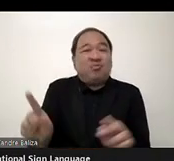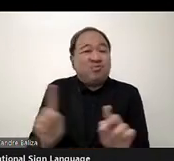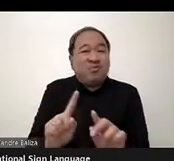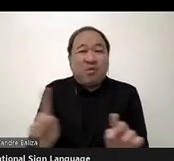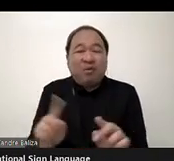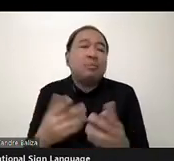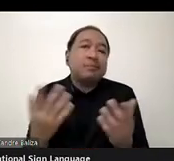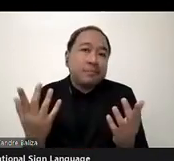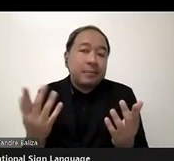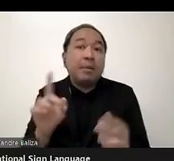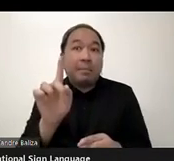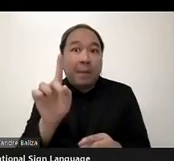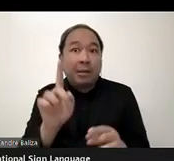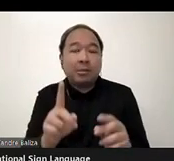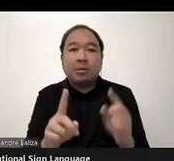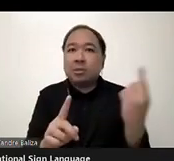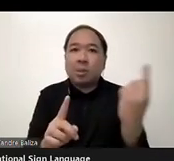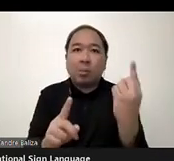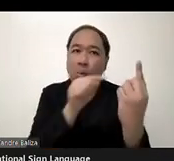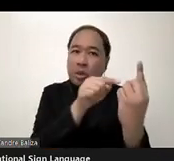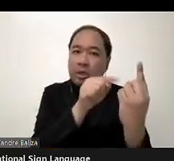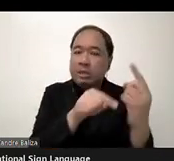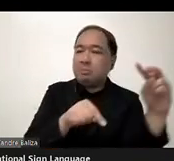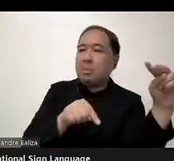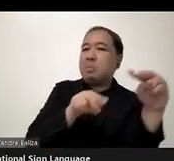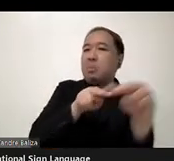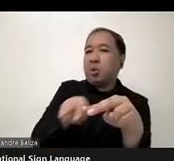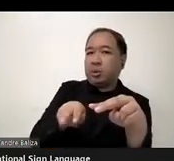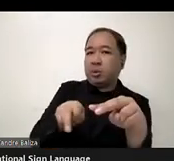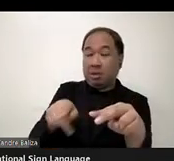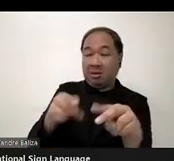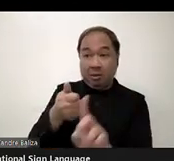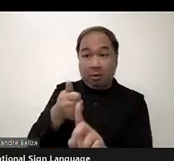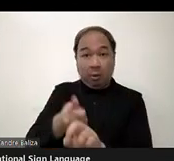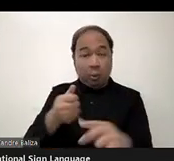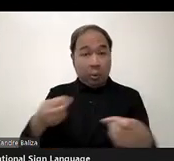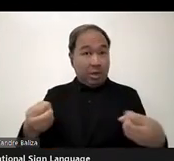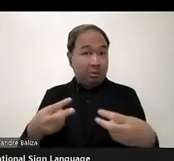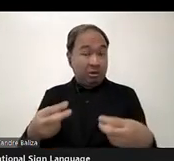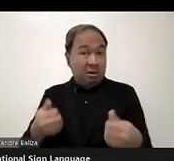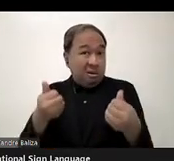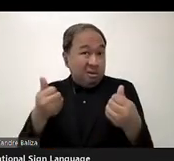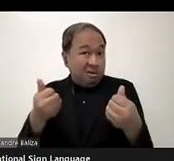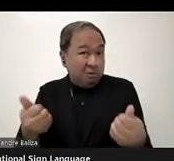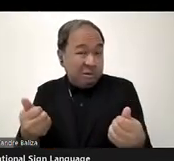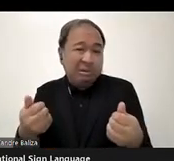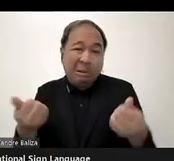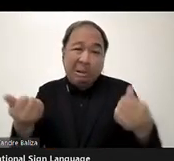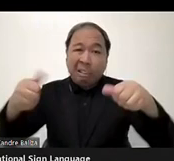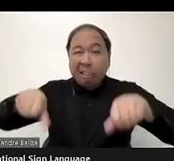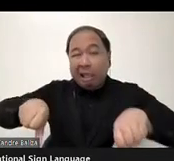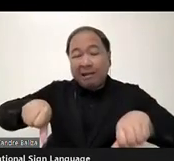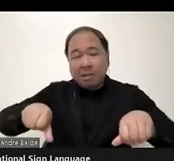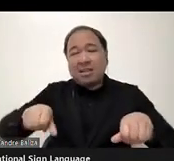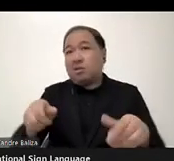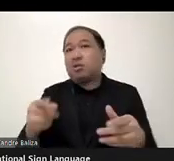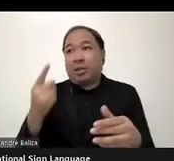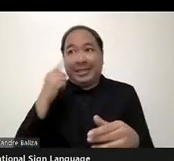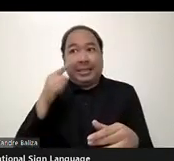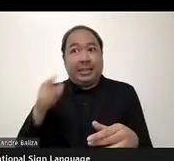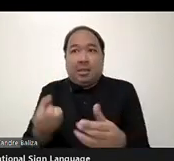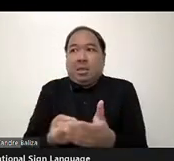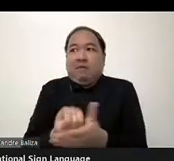monitor what this auto-captioning is producing. And then if that information is not correct,